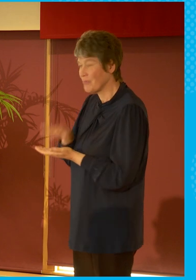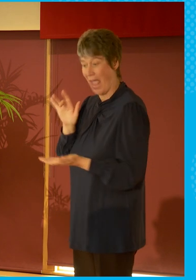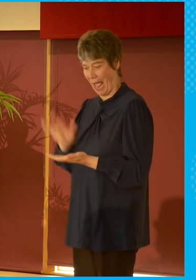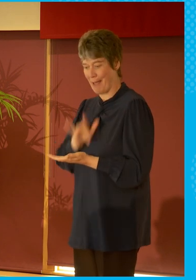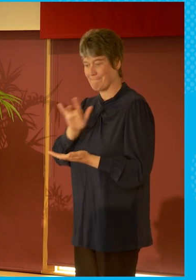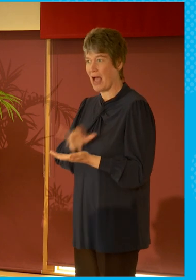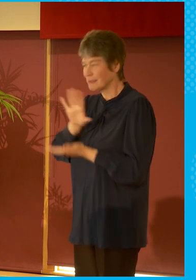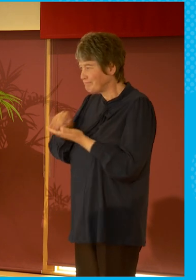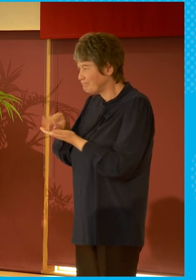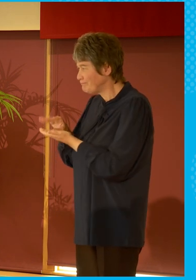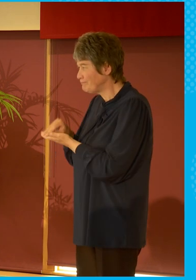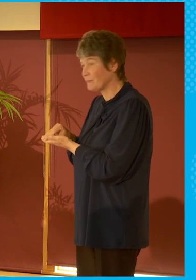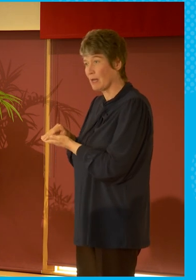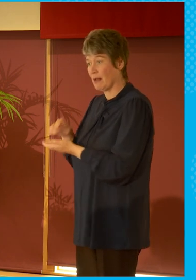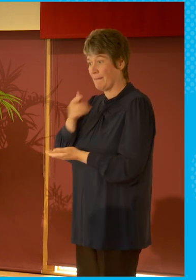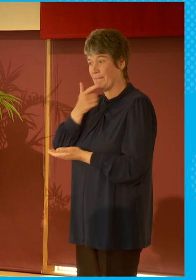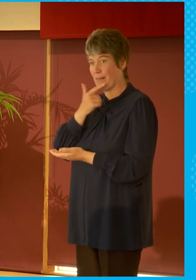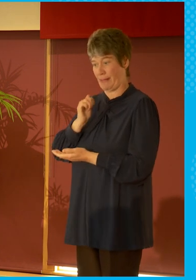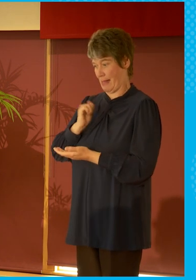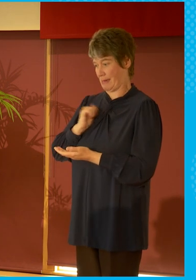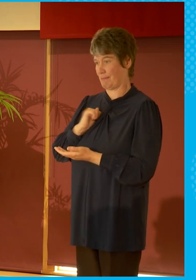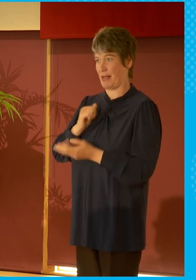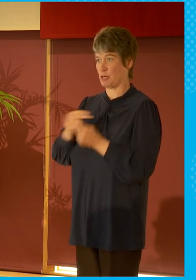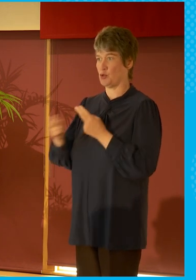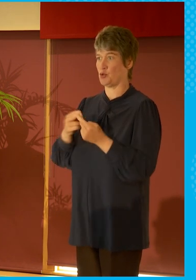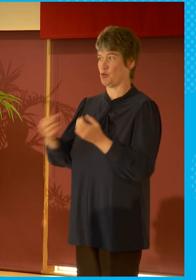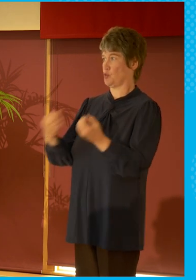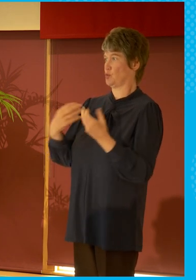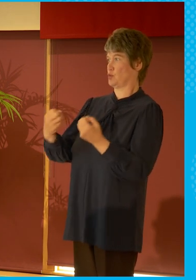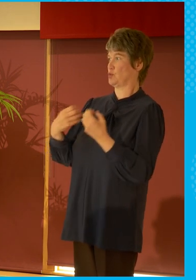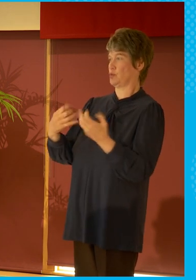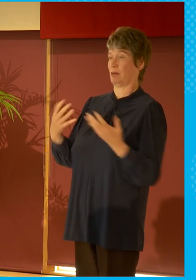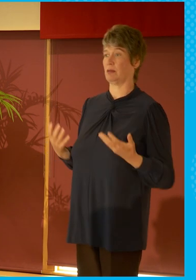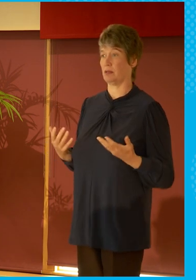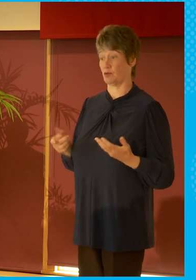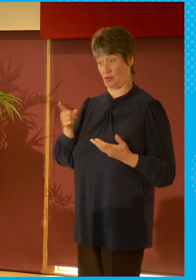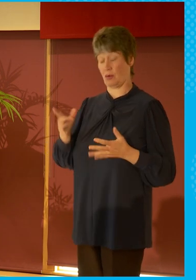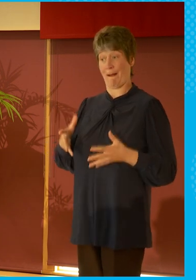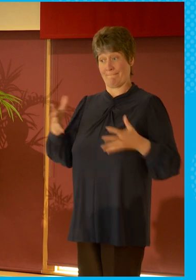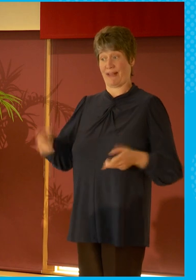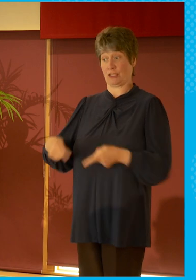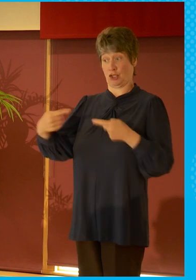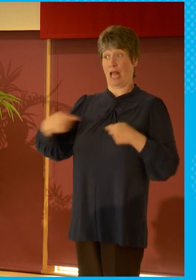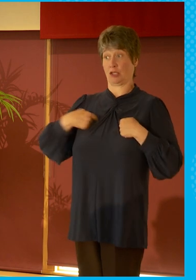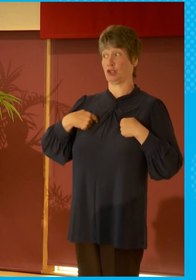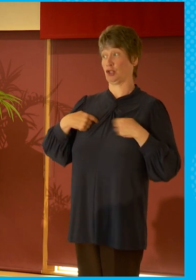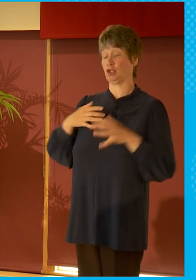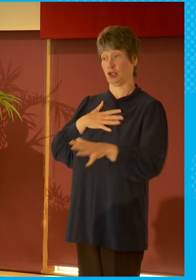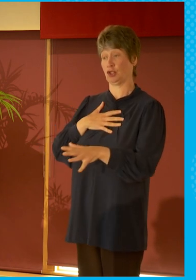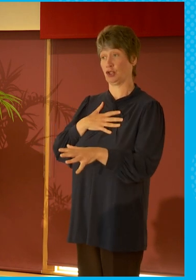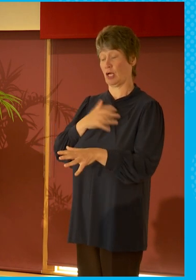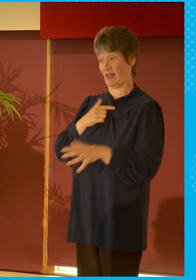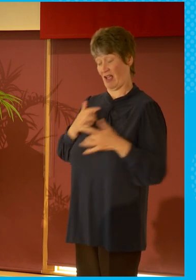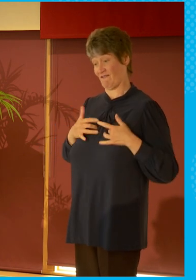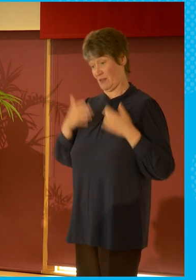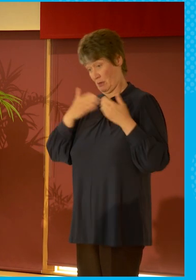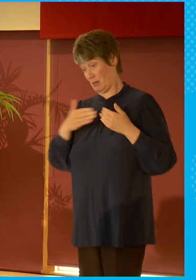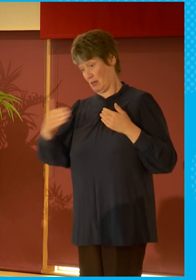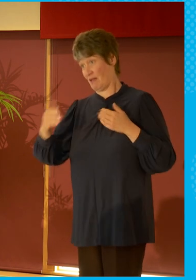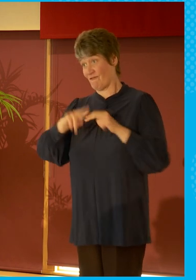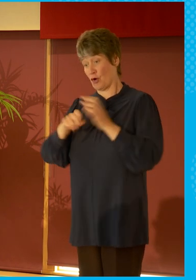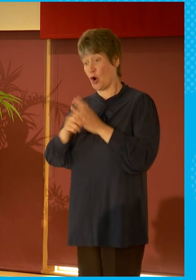news delivered to them so that's one of the big big challenges that I see in news